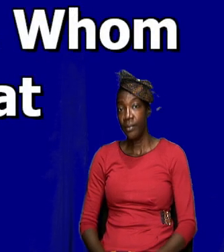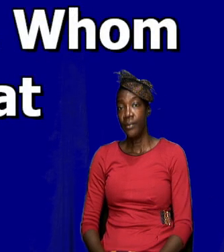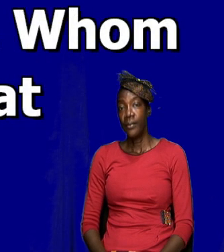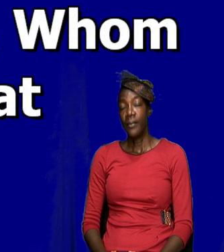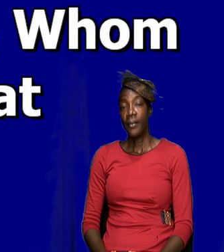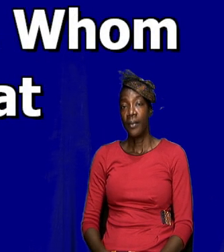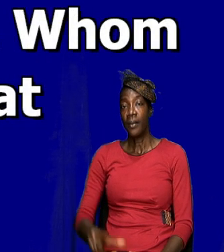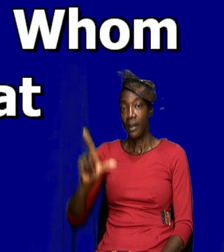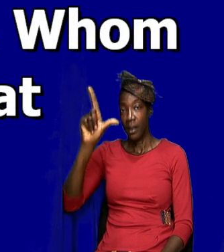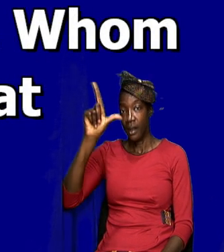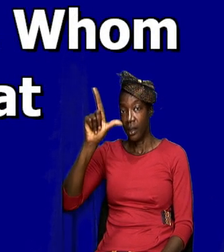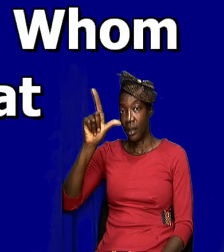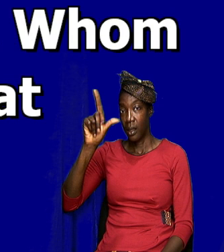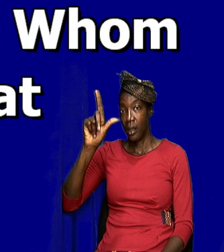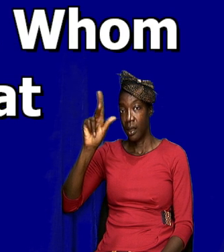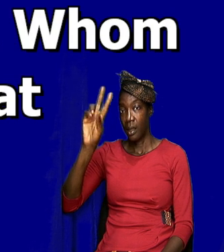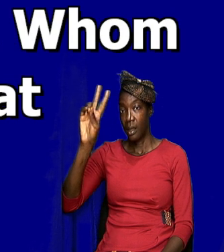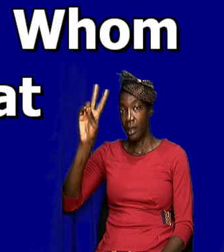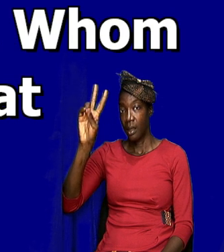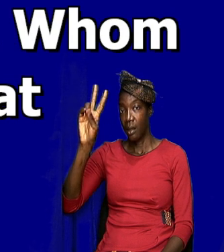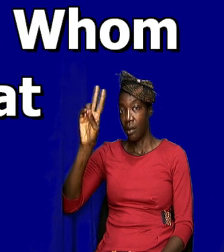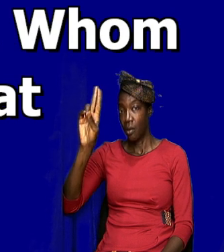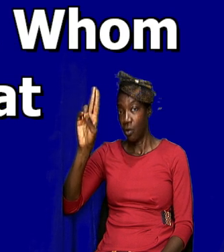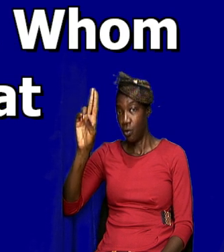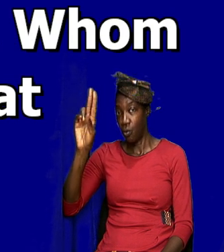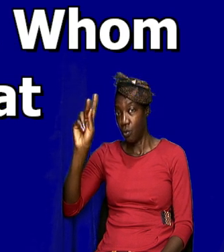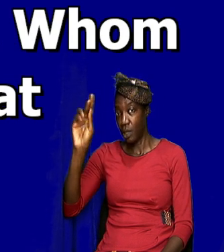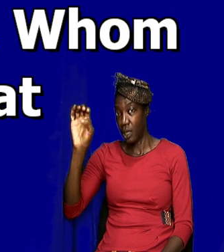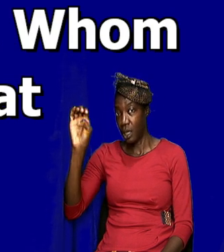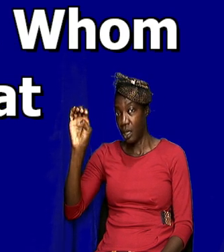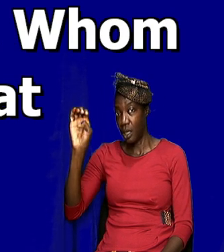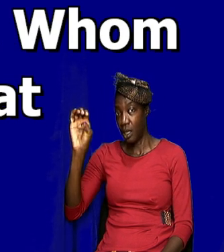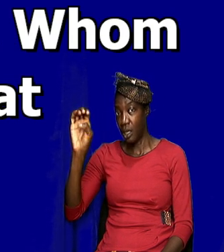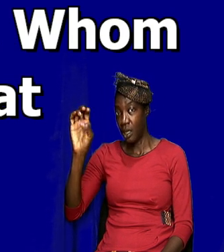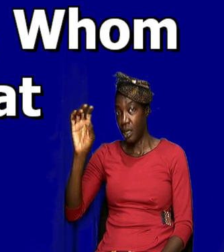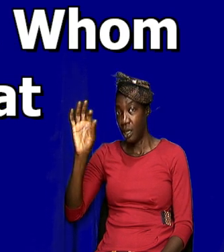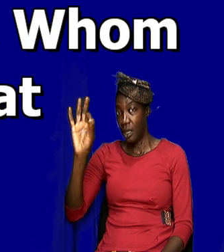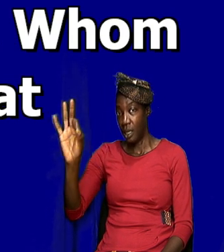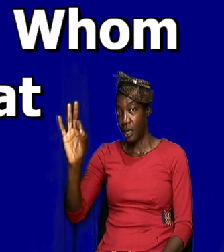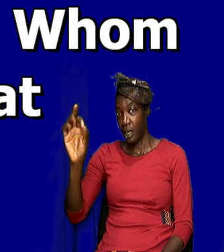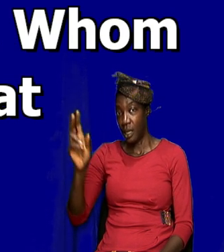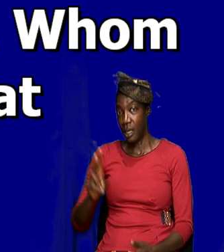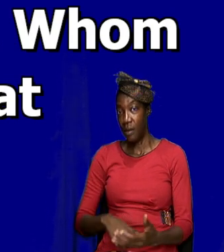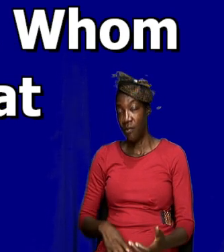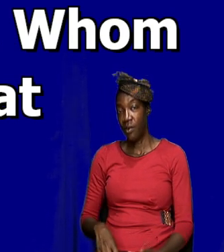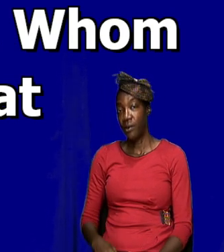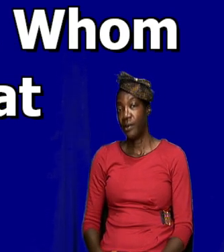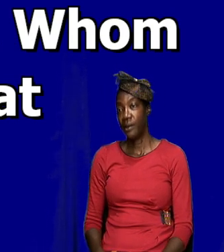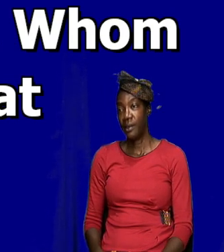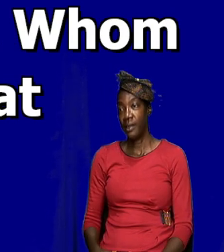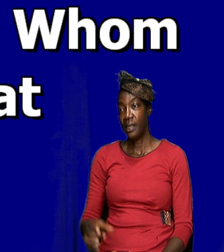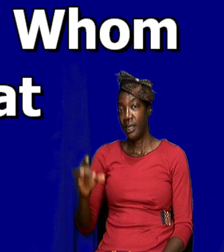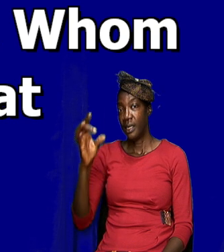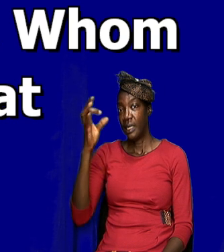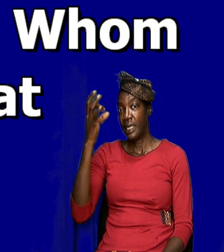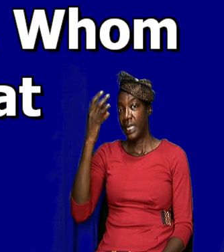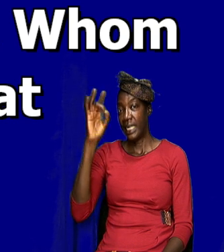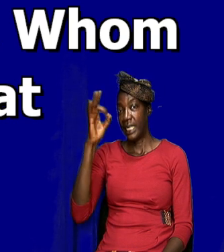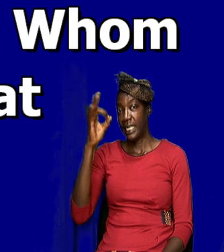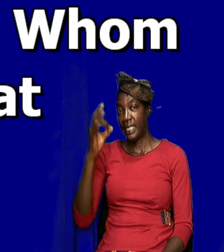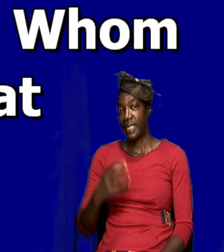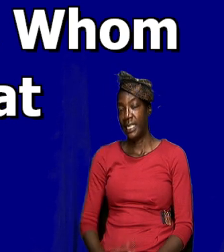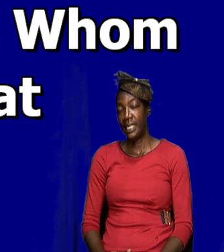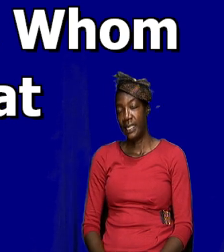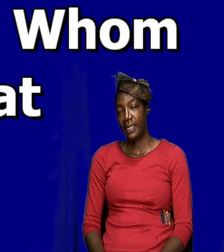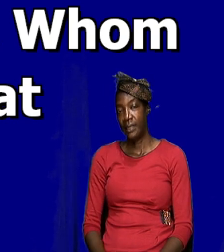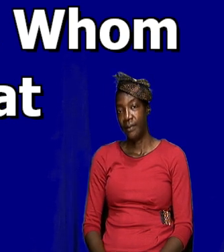there Again, in Luke